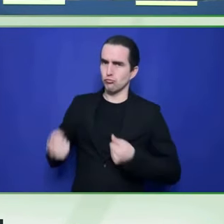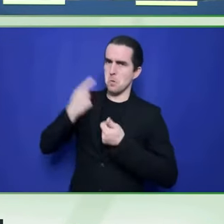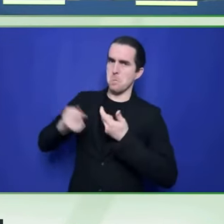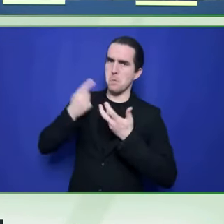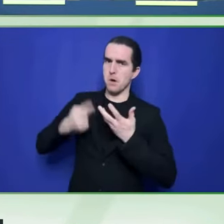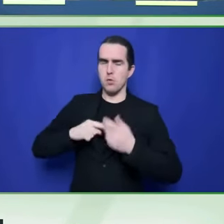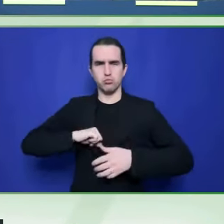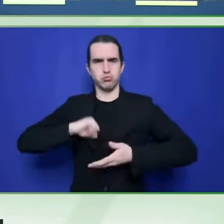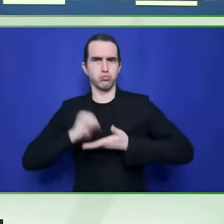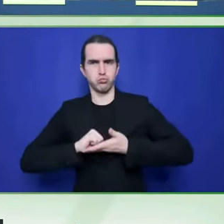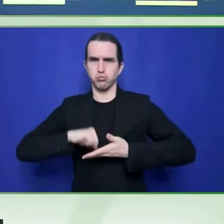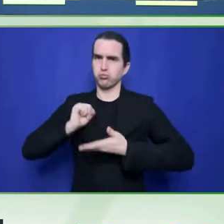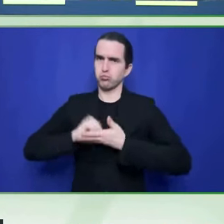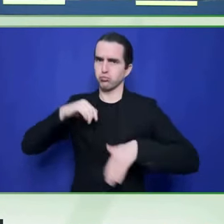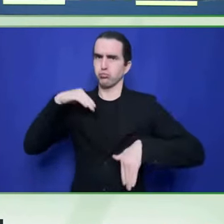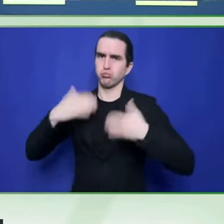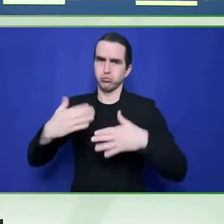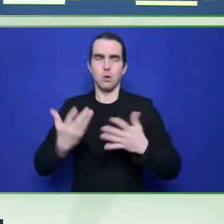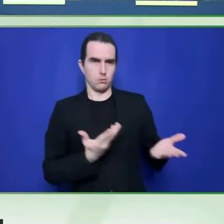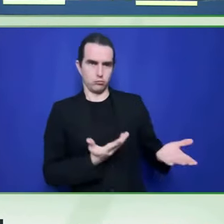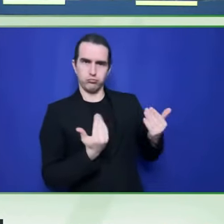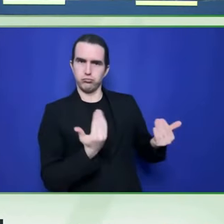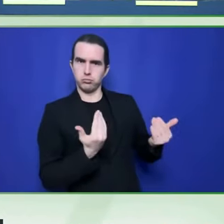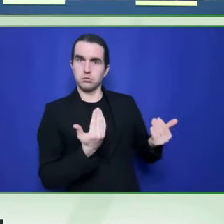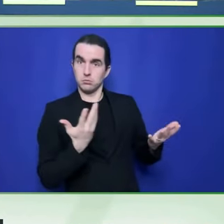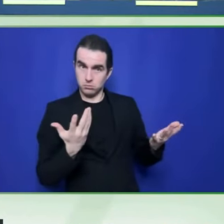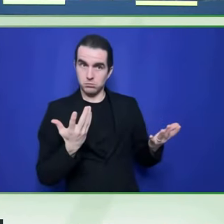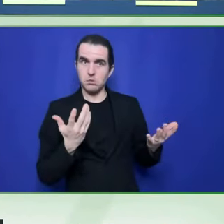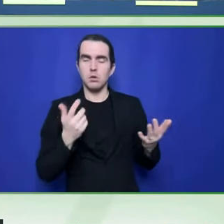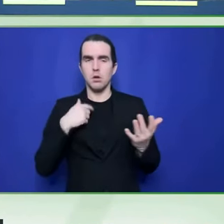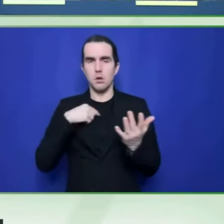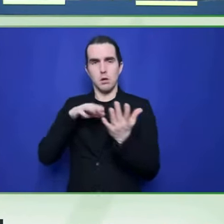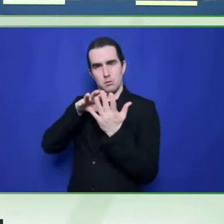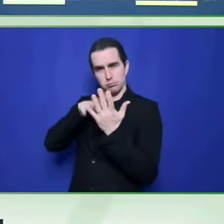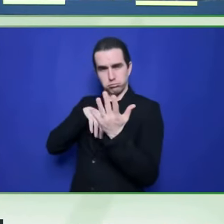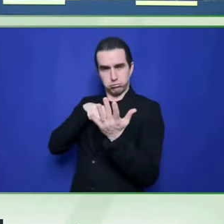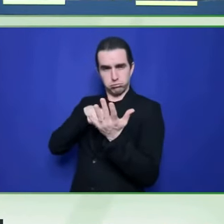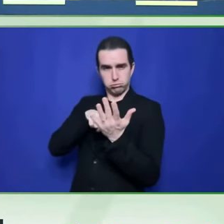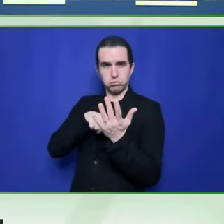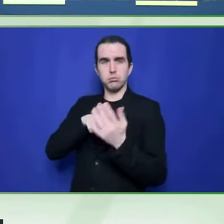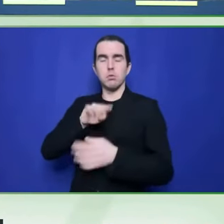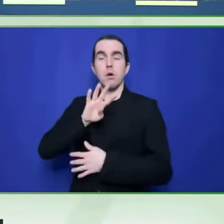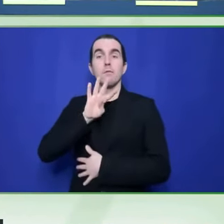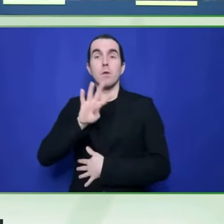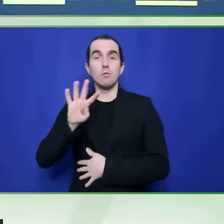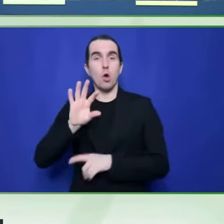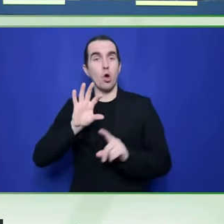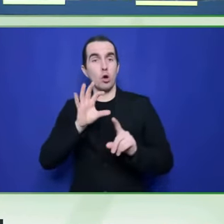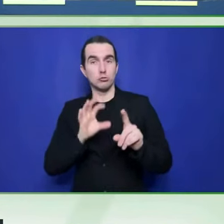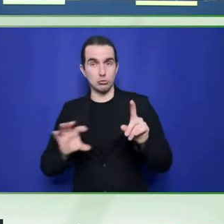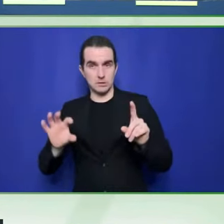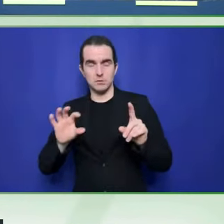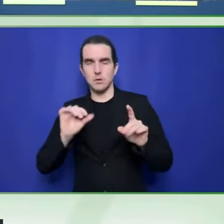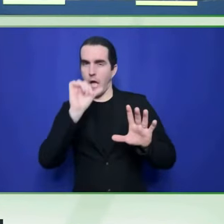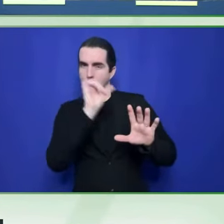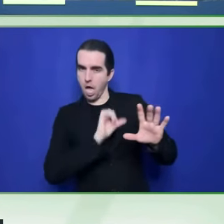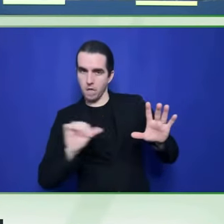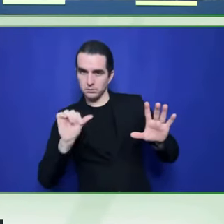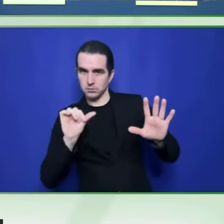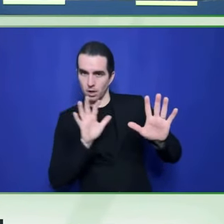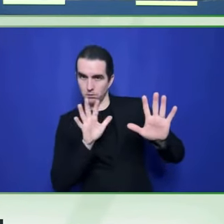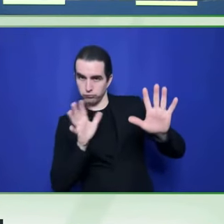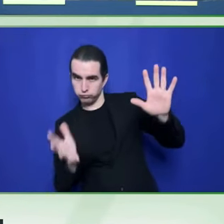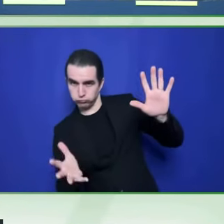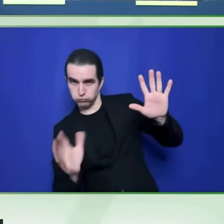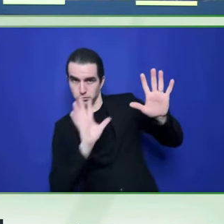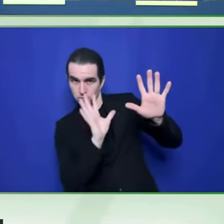of, uh, papers talk about, uh, persons with disabilities as decision makers, be politicians or, um,